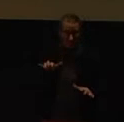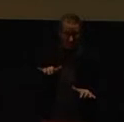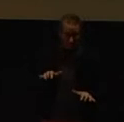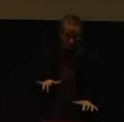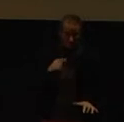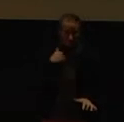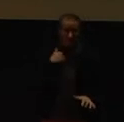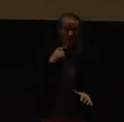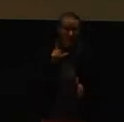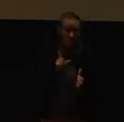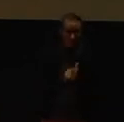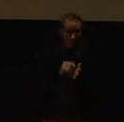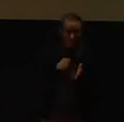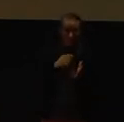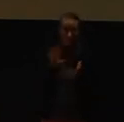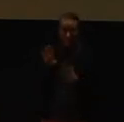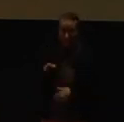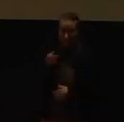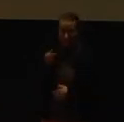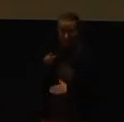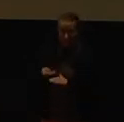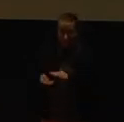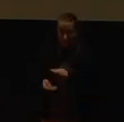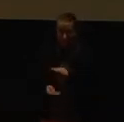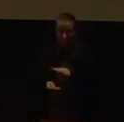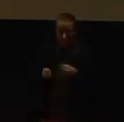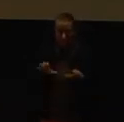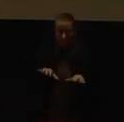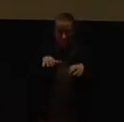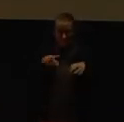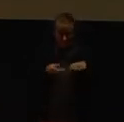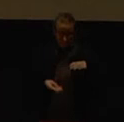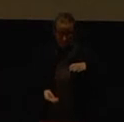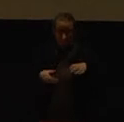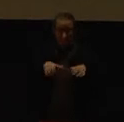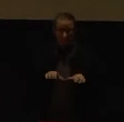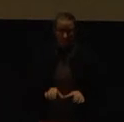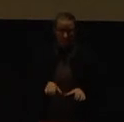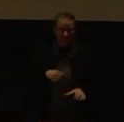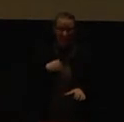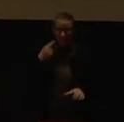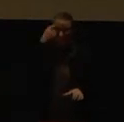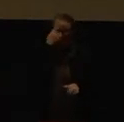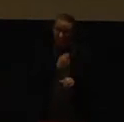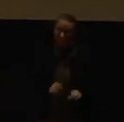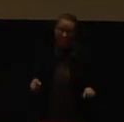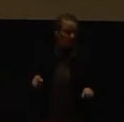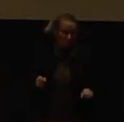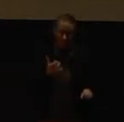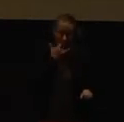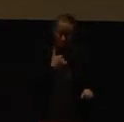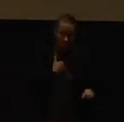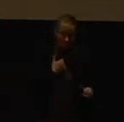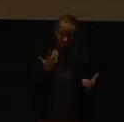I flipped it upside down, and slid it under my keyboard because I could expect my privacy to be respected, right? Well, apparently not so